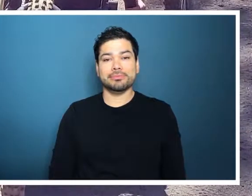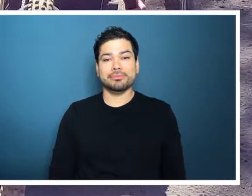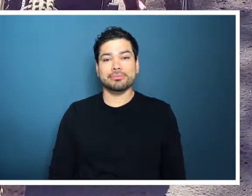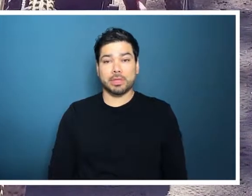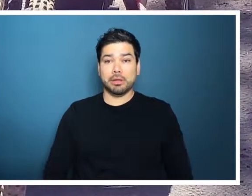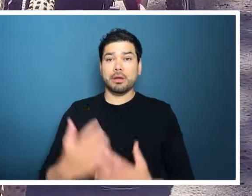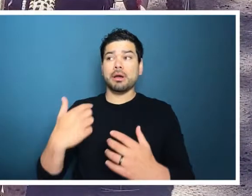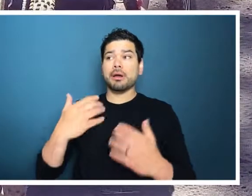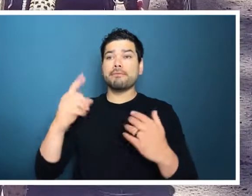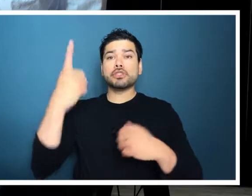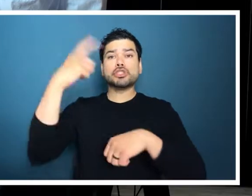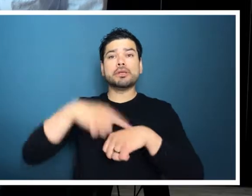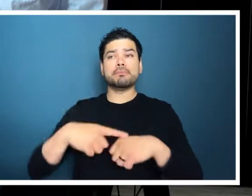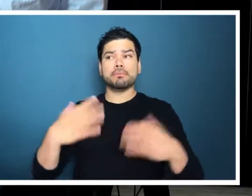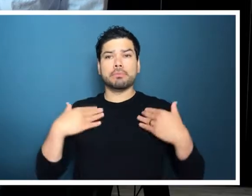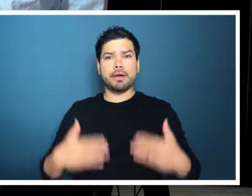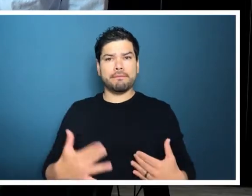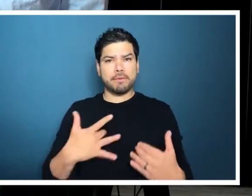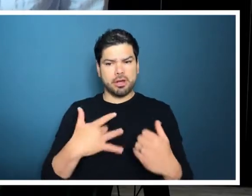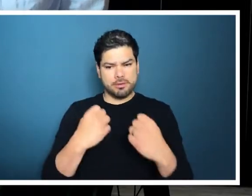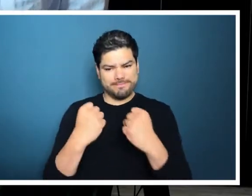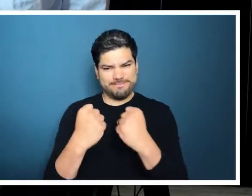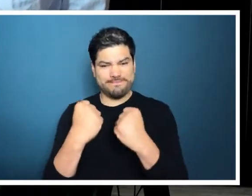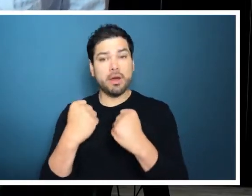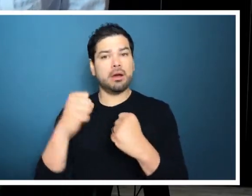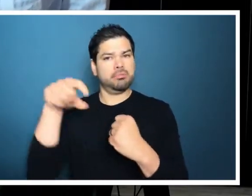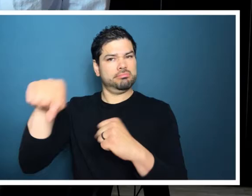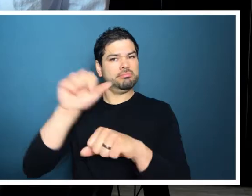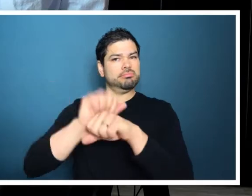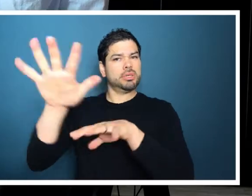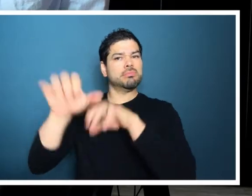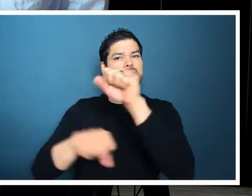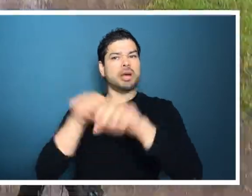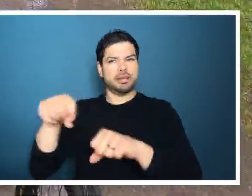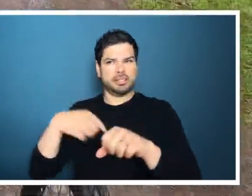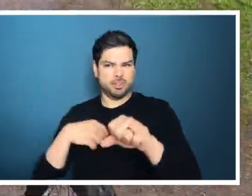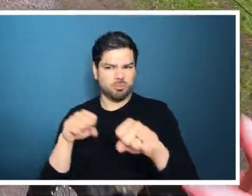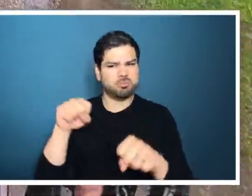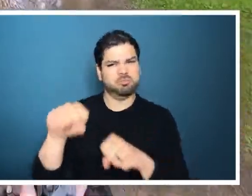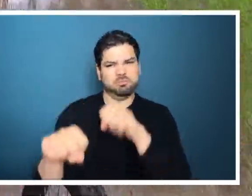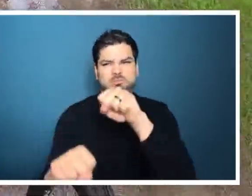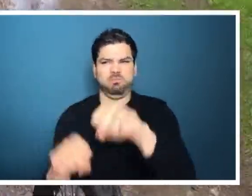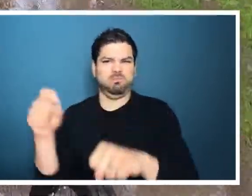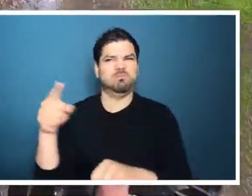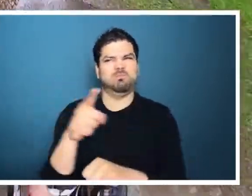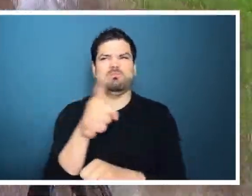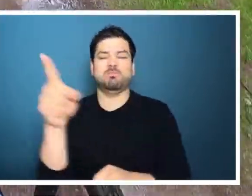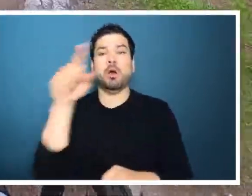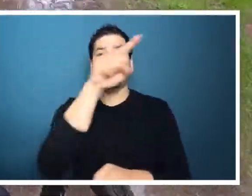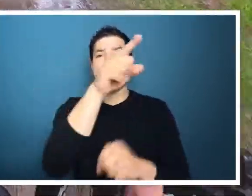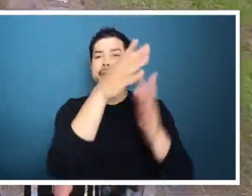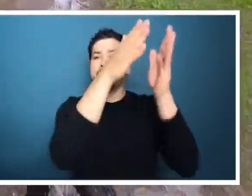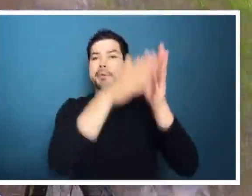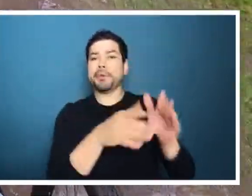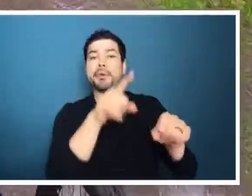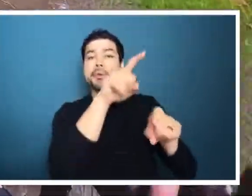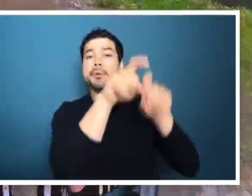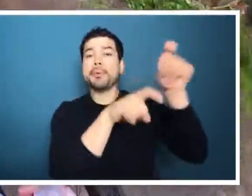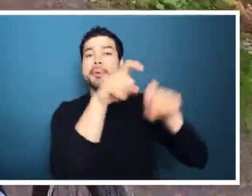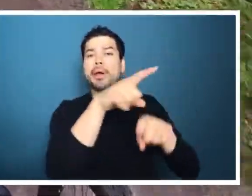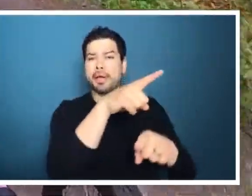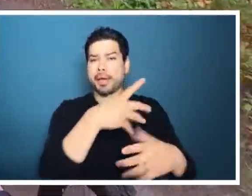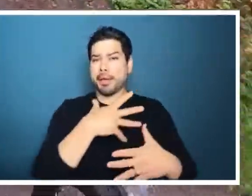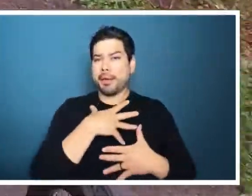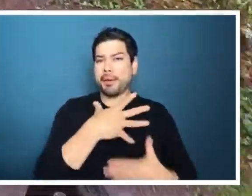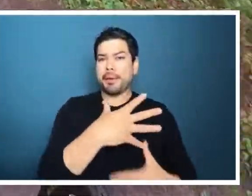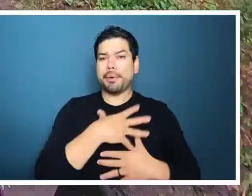Mountain biking was the first time I ever felt proud of my body. When I am struggling up a